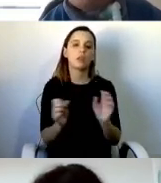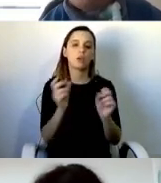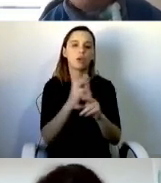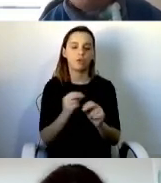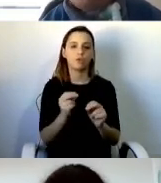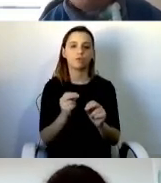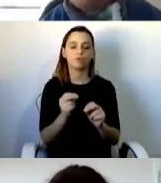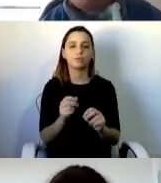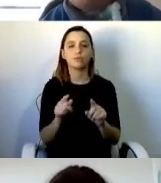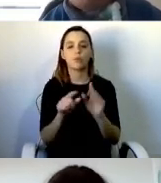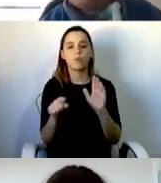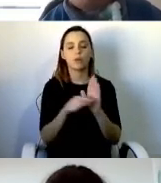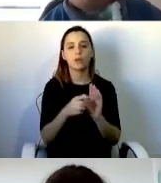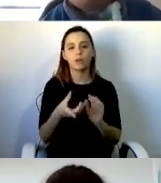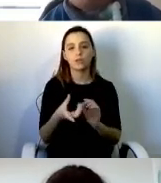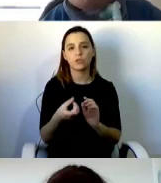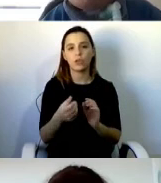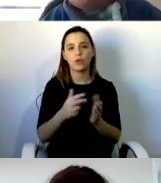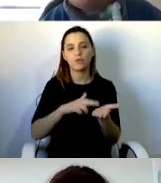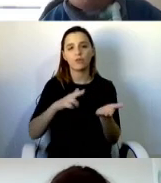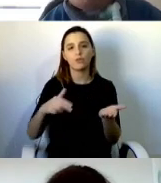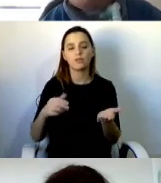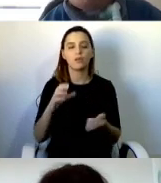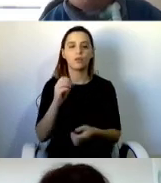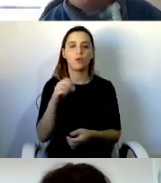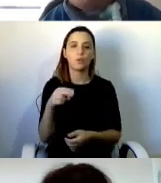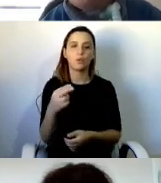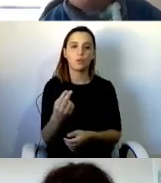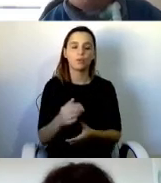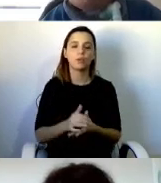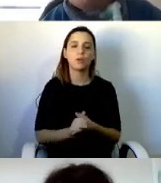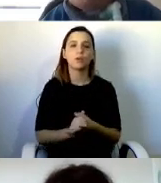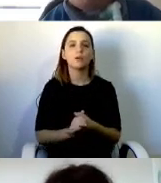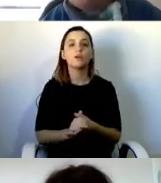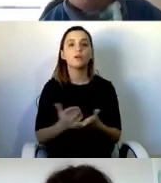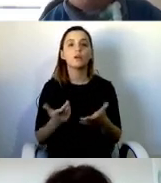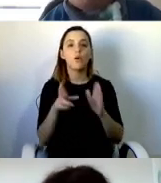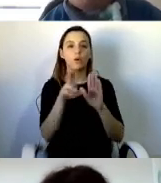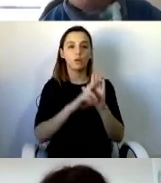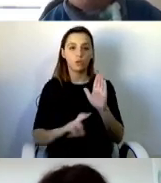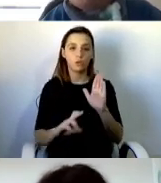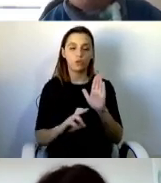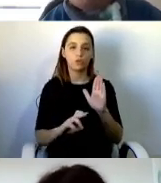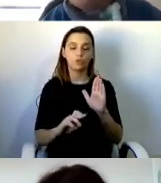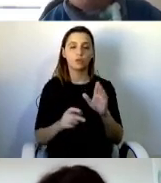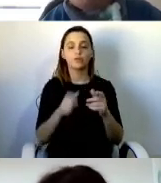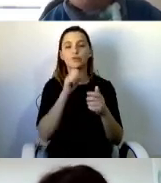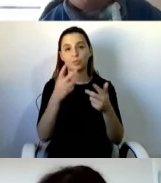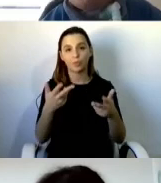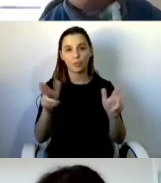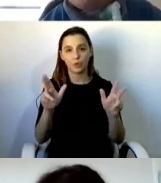the United Nations Convention. The report is available online and I think is inspiring